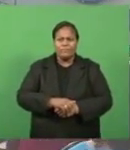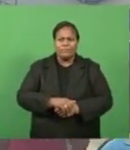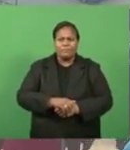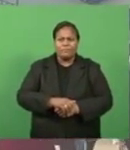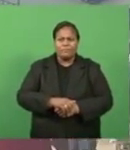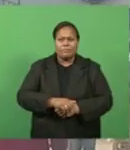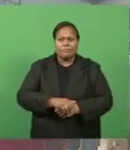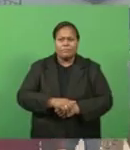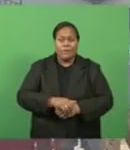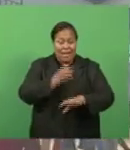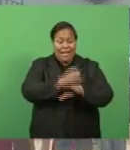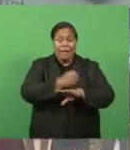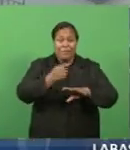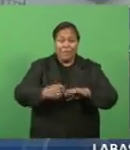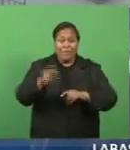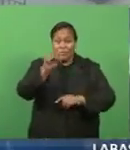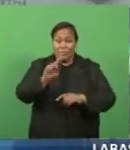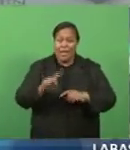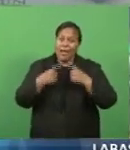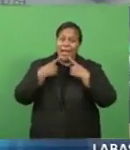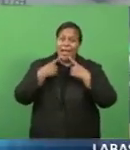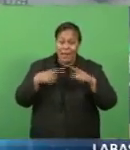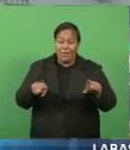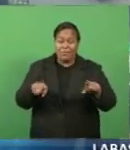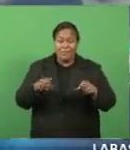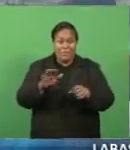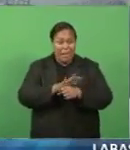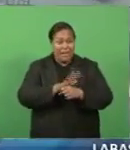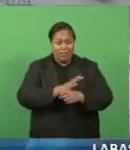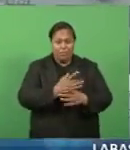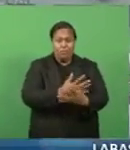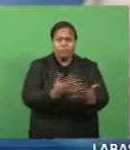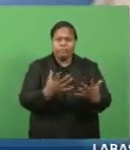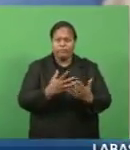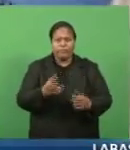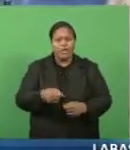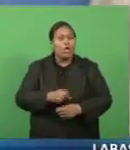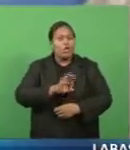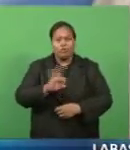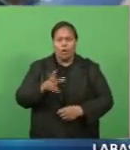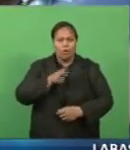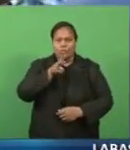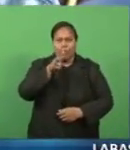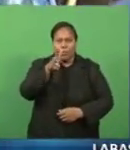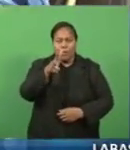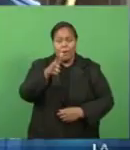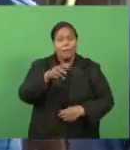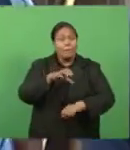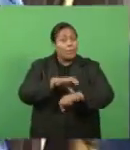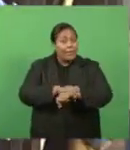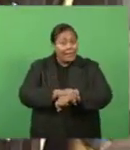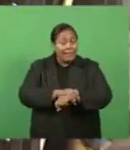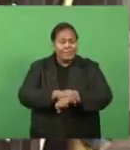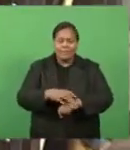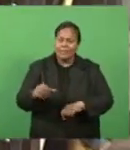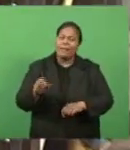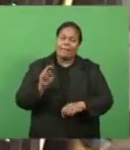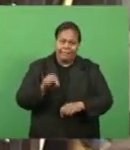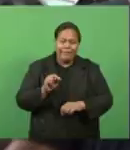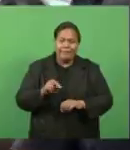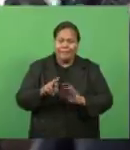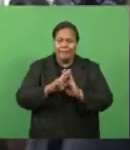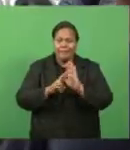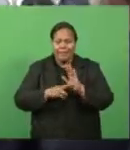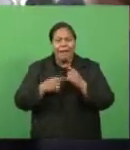The announcement made to the general public was no joke. And according to police, it is necessary this time